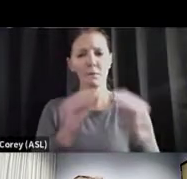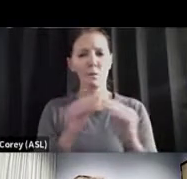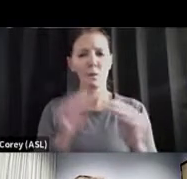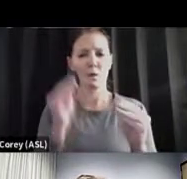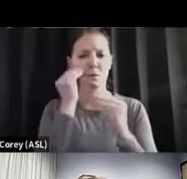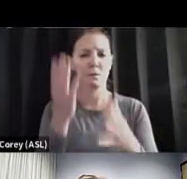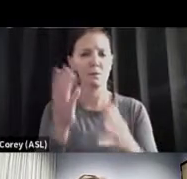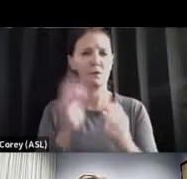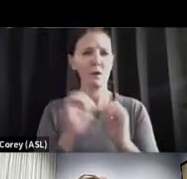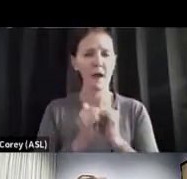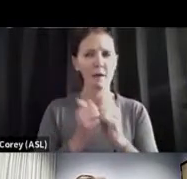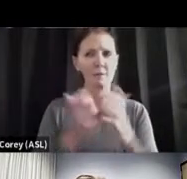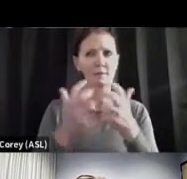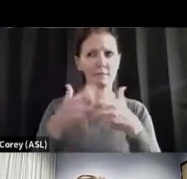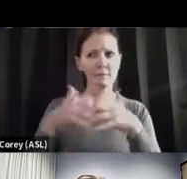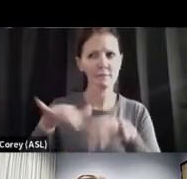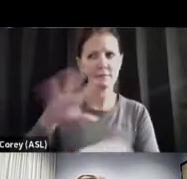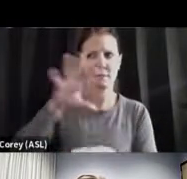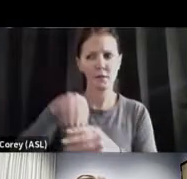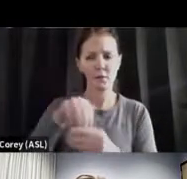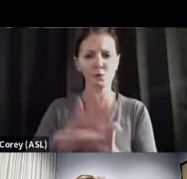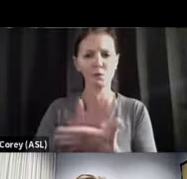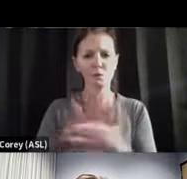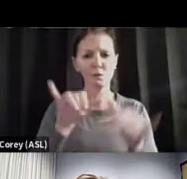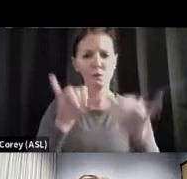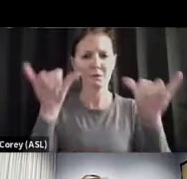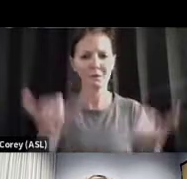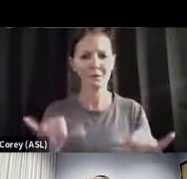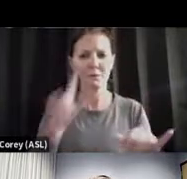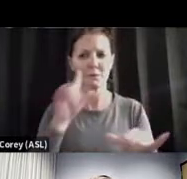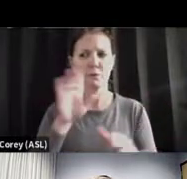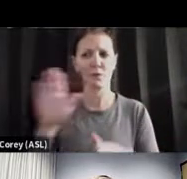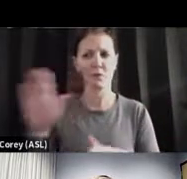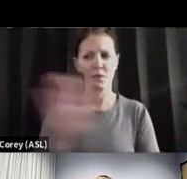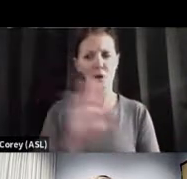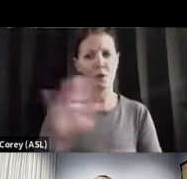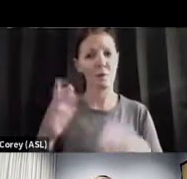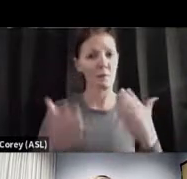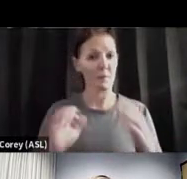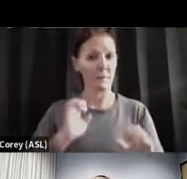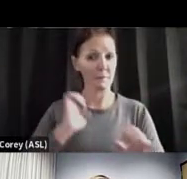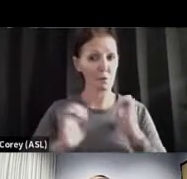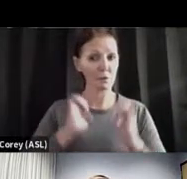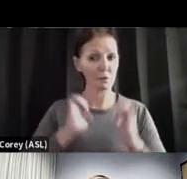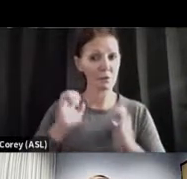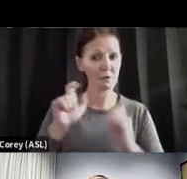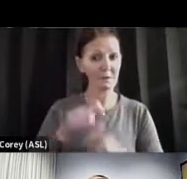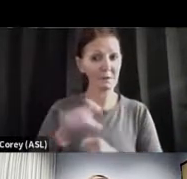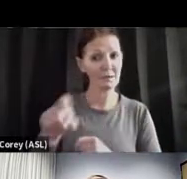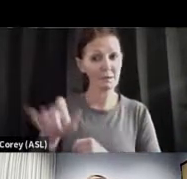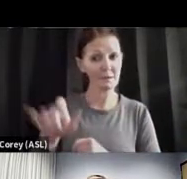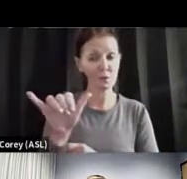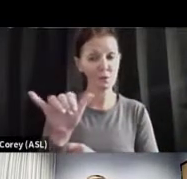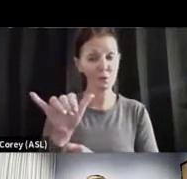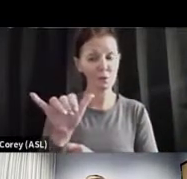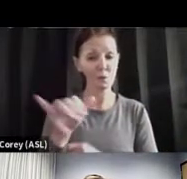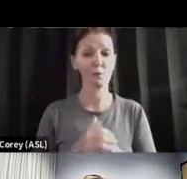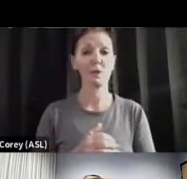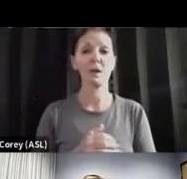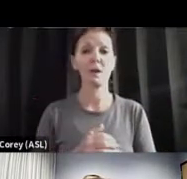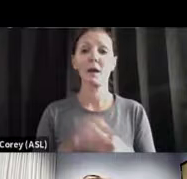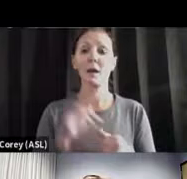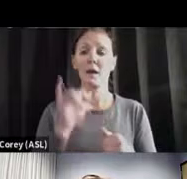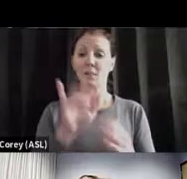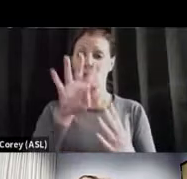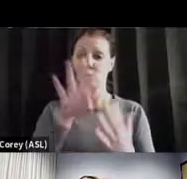the school system with the kids and then some the emotional needs that they need to be addressed. In this graphic